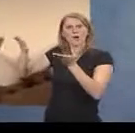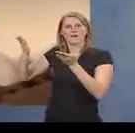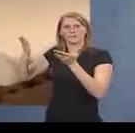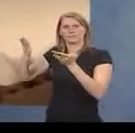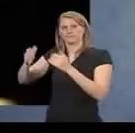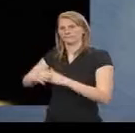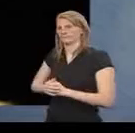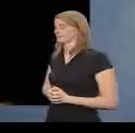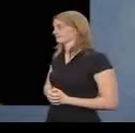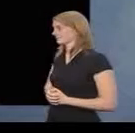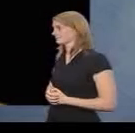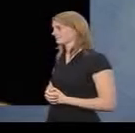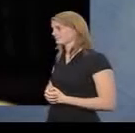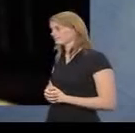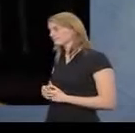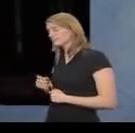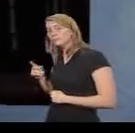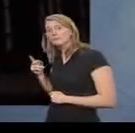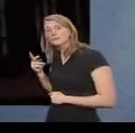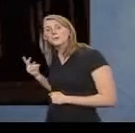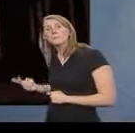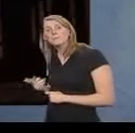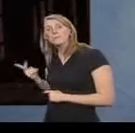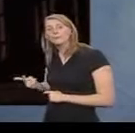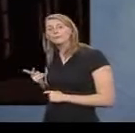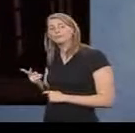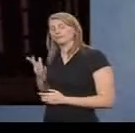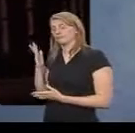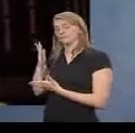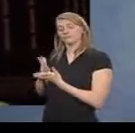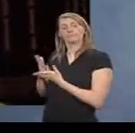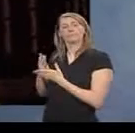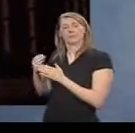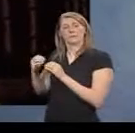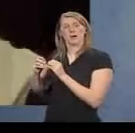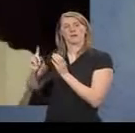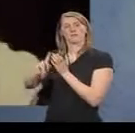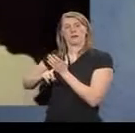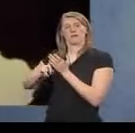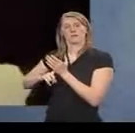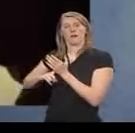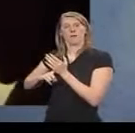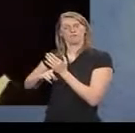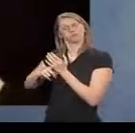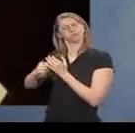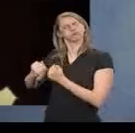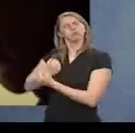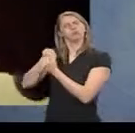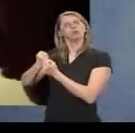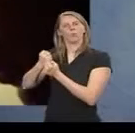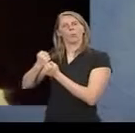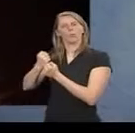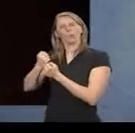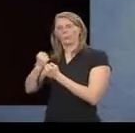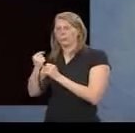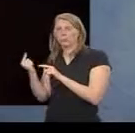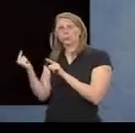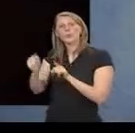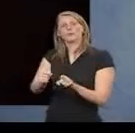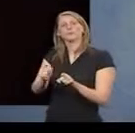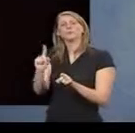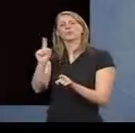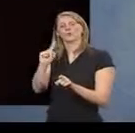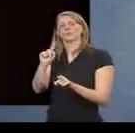Men like al-Awali and Jihad Ali are Bin Laden's most devastating weapon, suicide bombers.